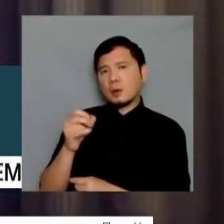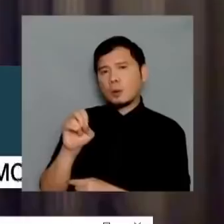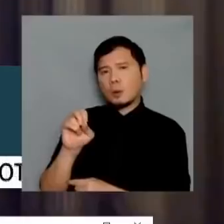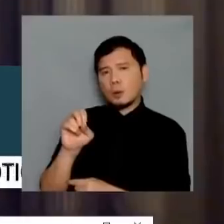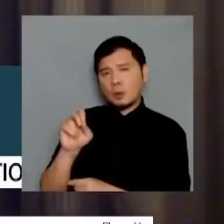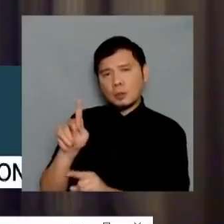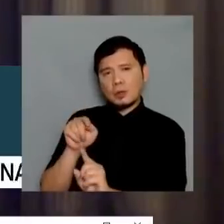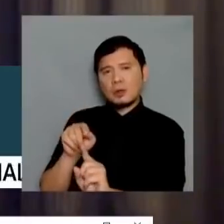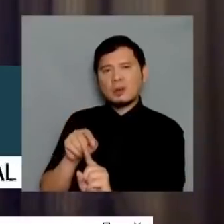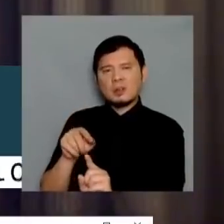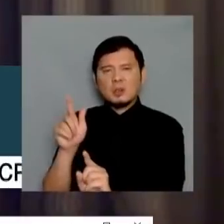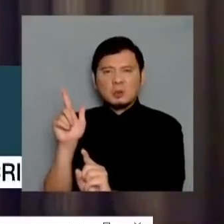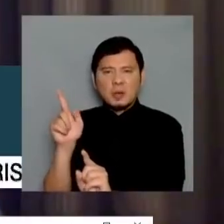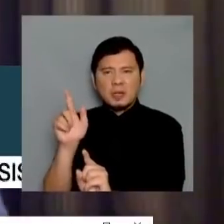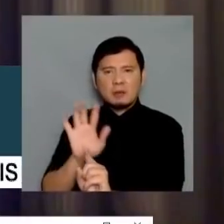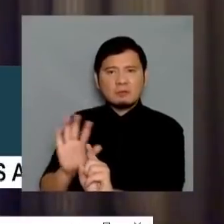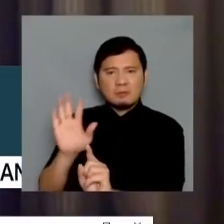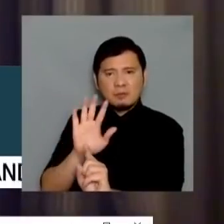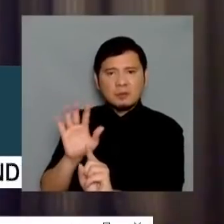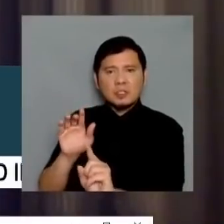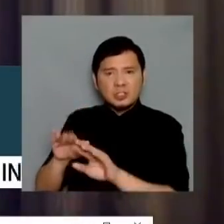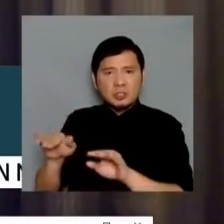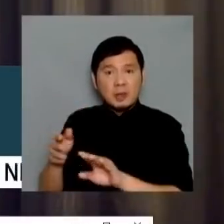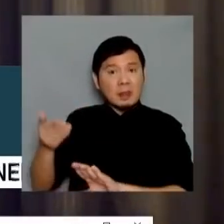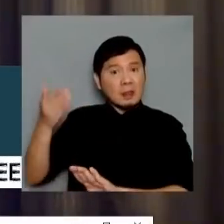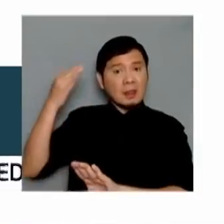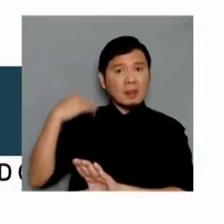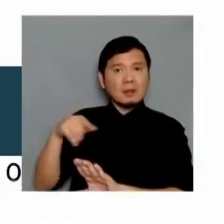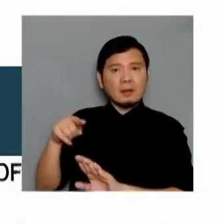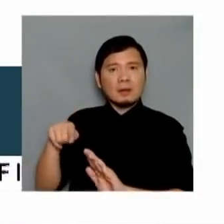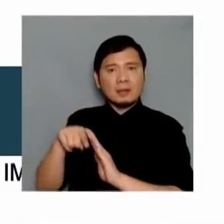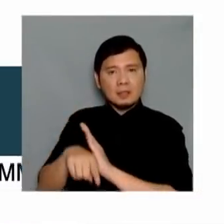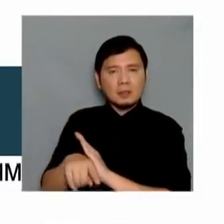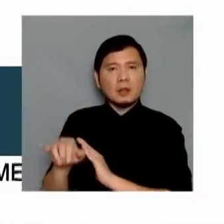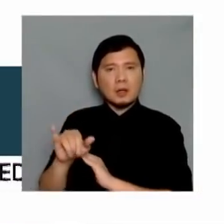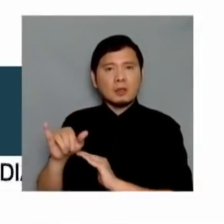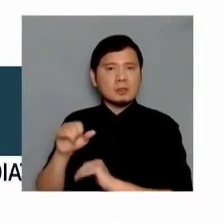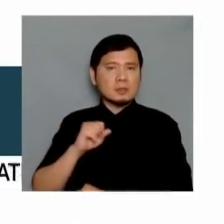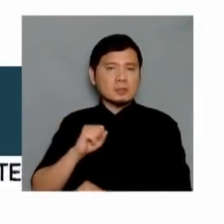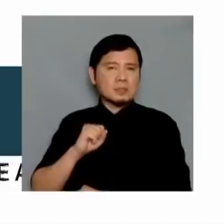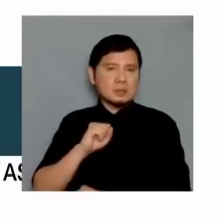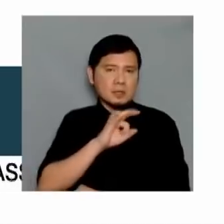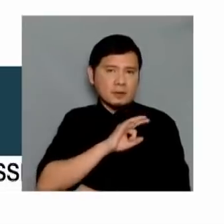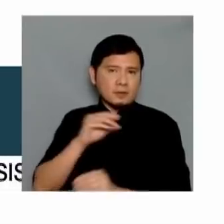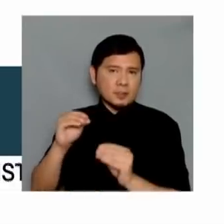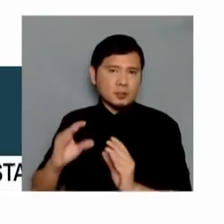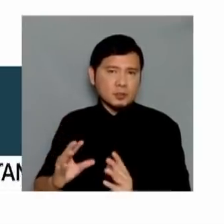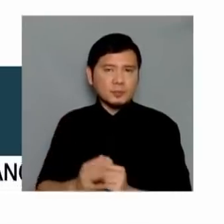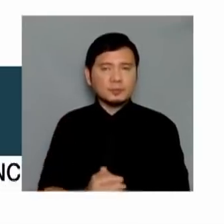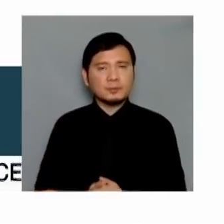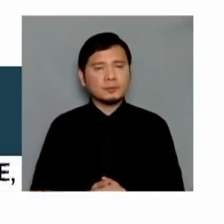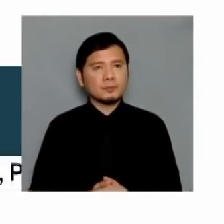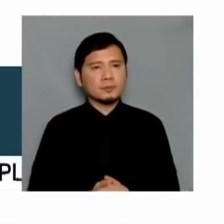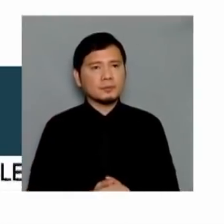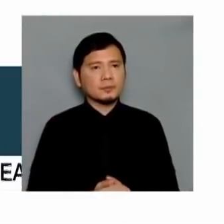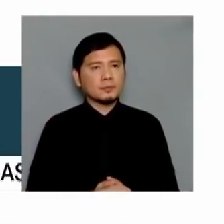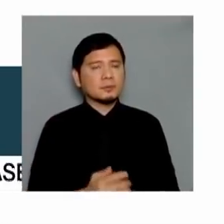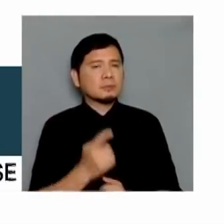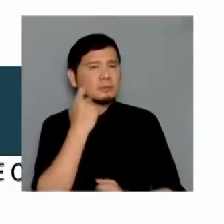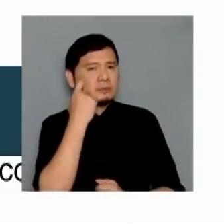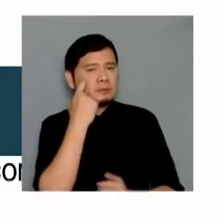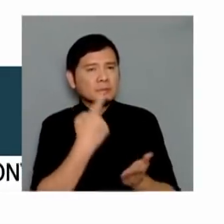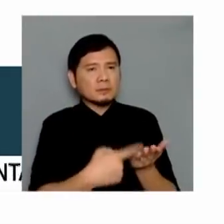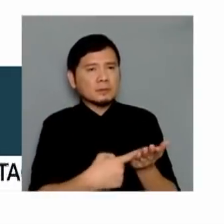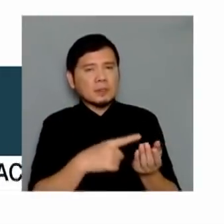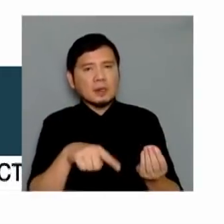dead, along with six staff members. Carmina? All right, TJ, of course we're talking about the shooting. It just happened. We're talking about the